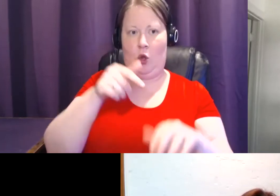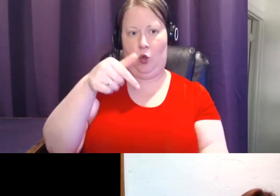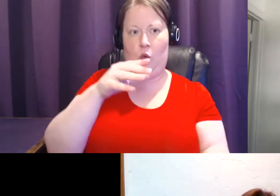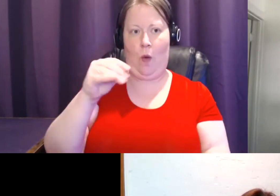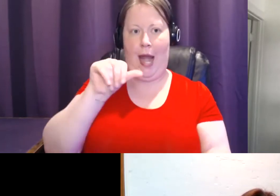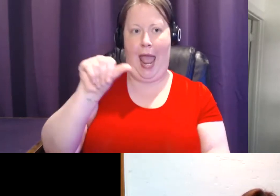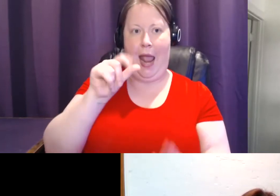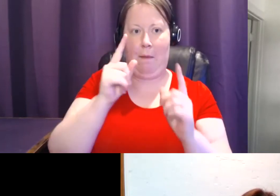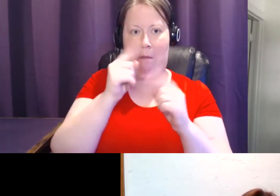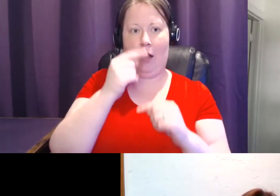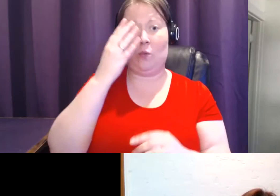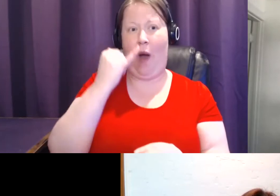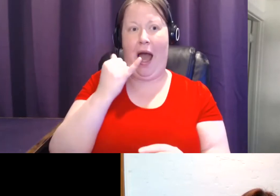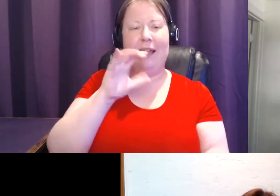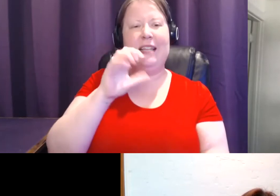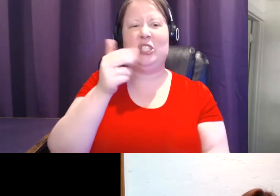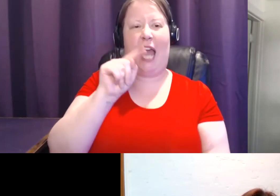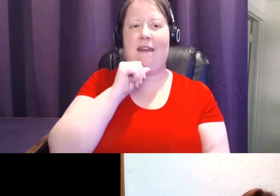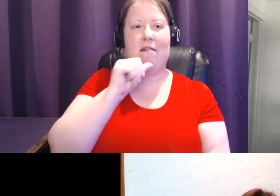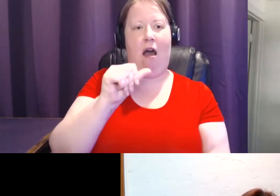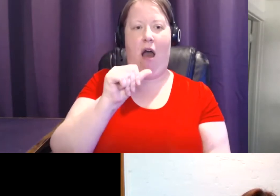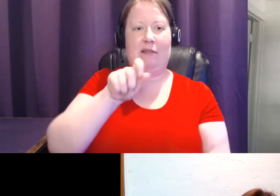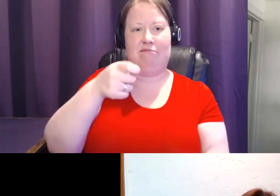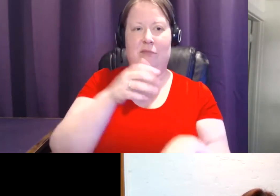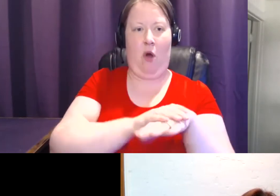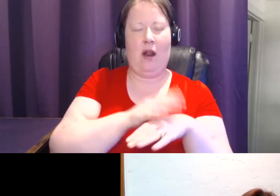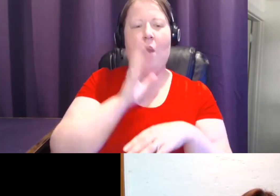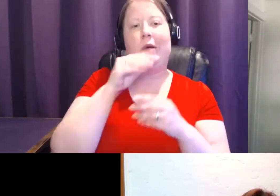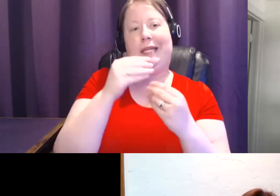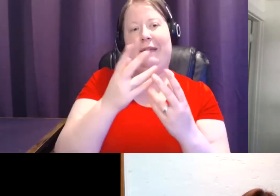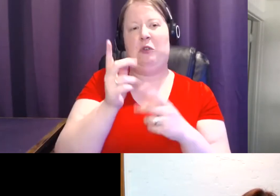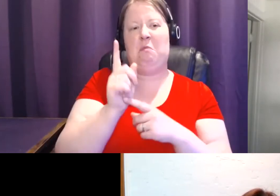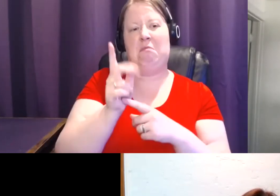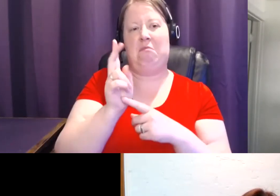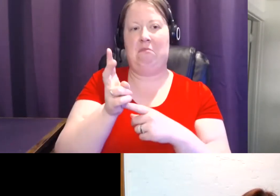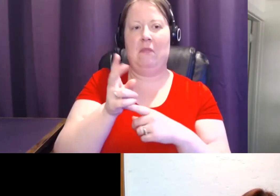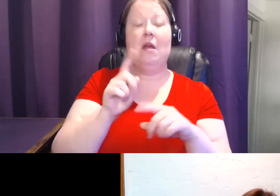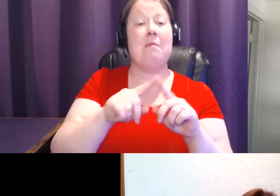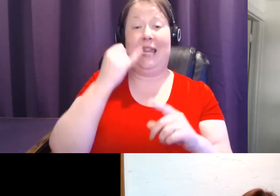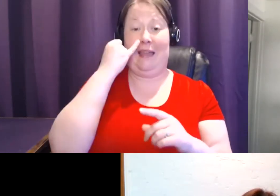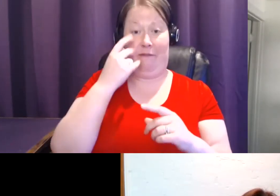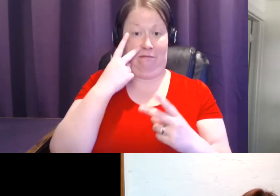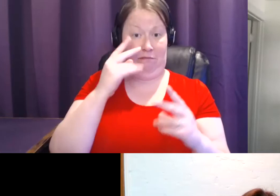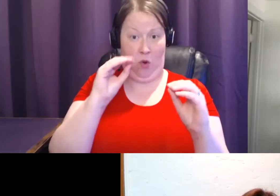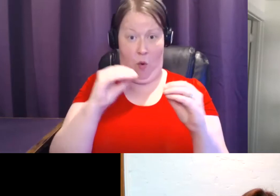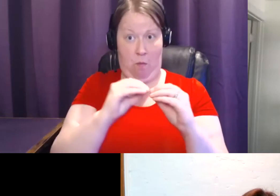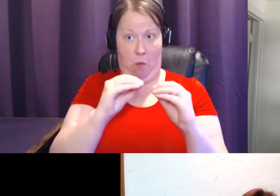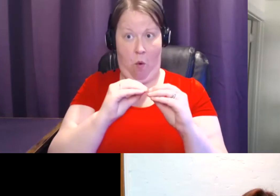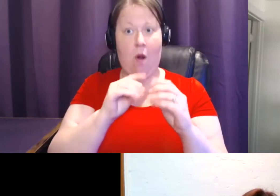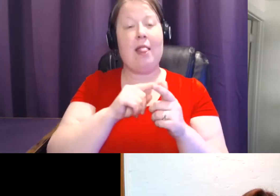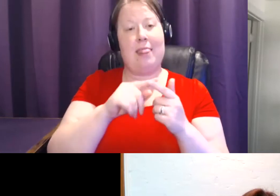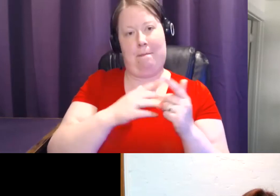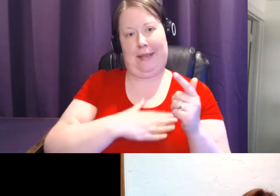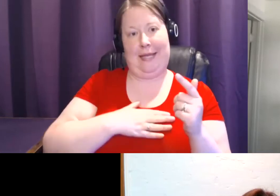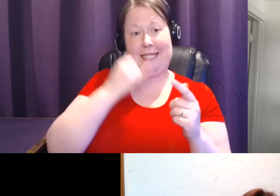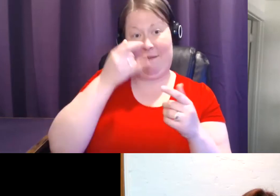box because we don't have the chat enabled. I'll give it another minute or two. But if I don't see anything else come up, please, anybody